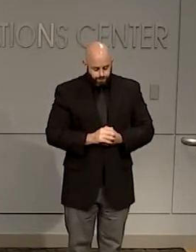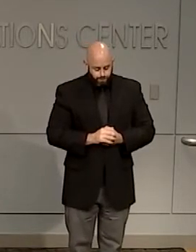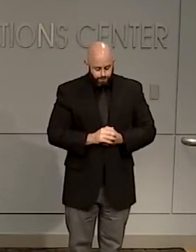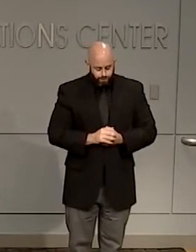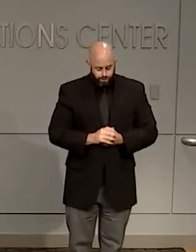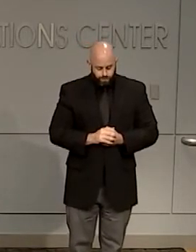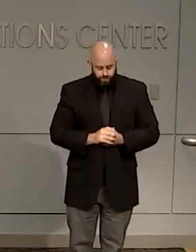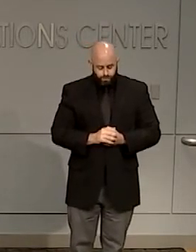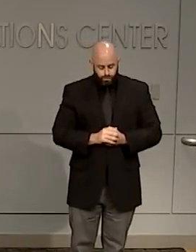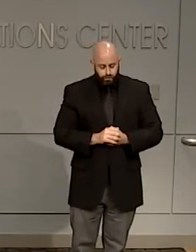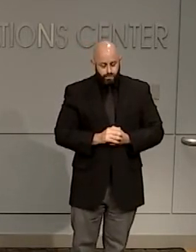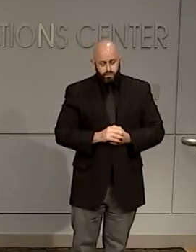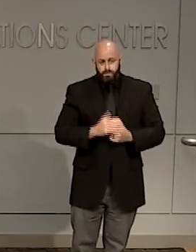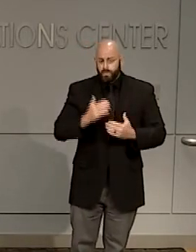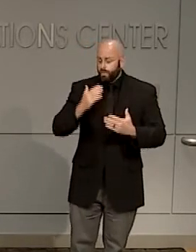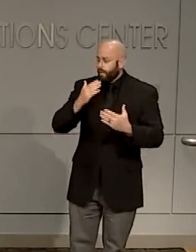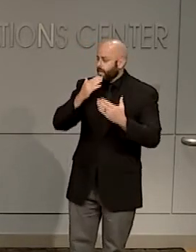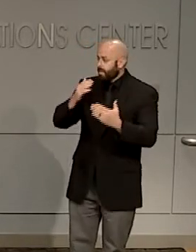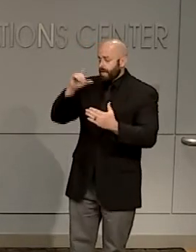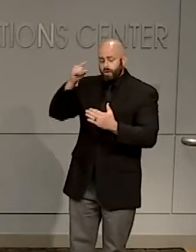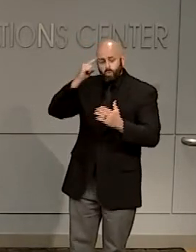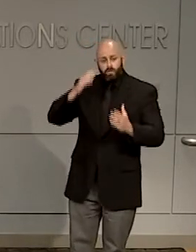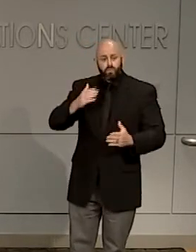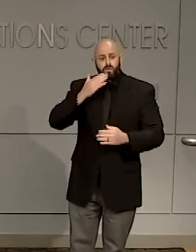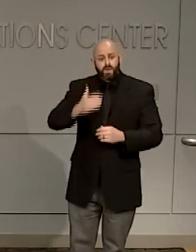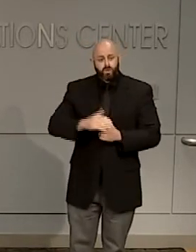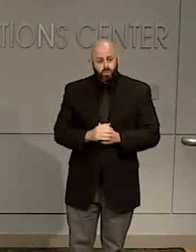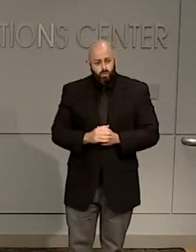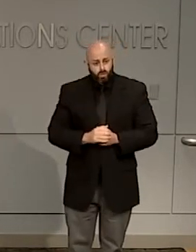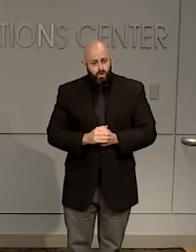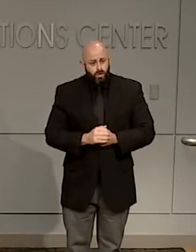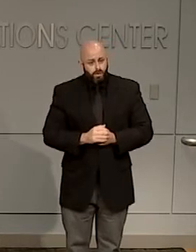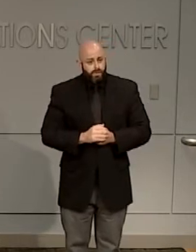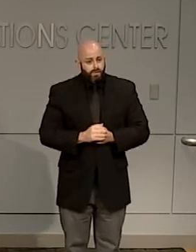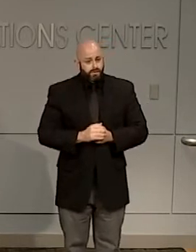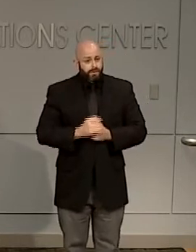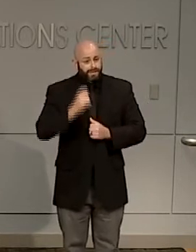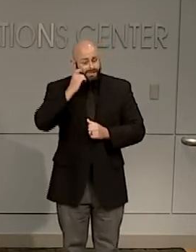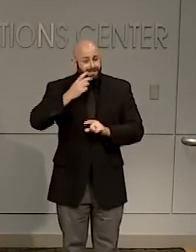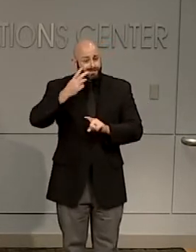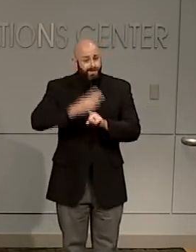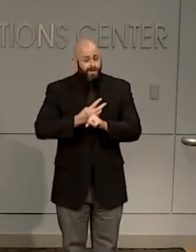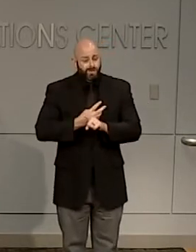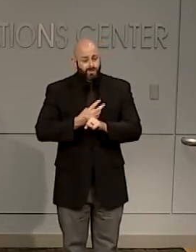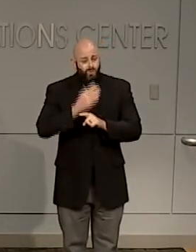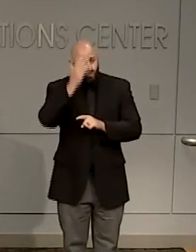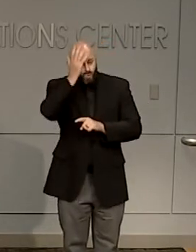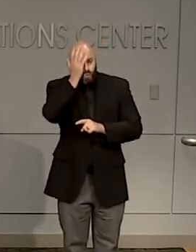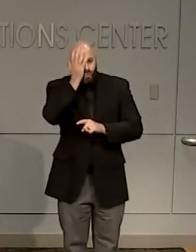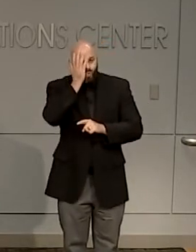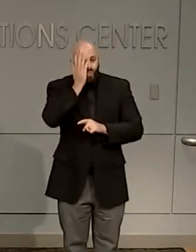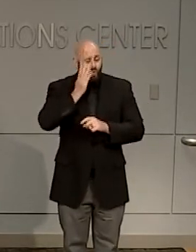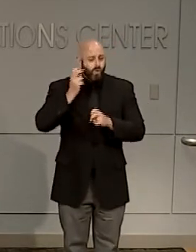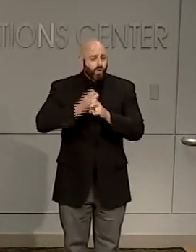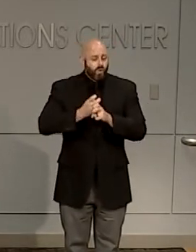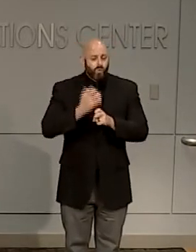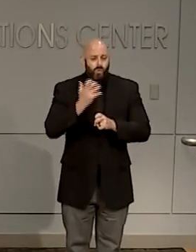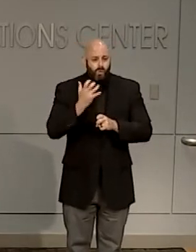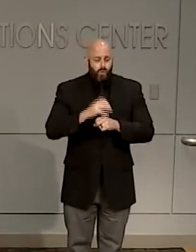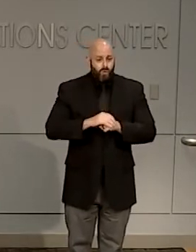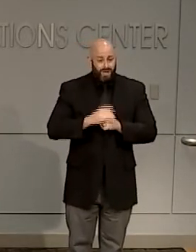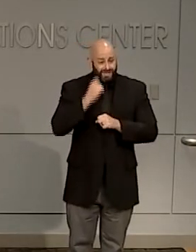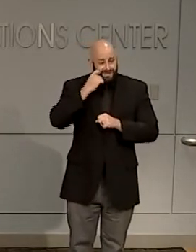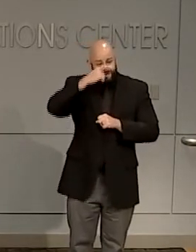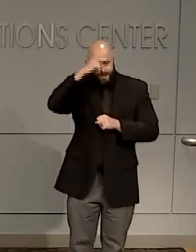Well, thank you, Governor. The past six months have been difficult, and the summer was no exception.